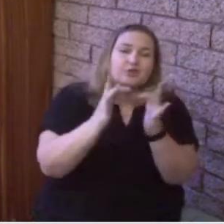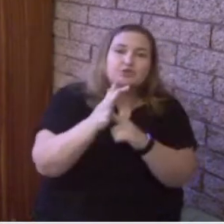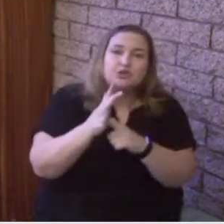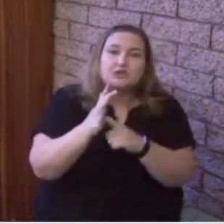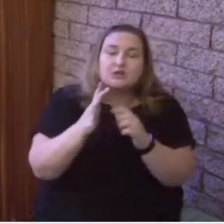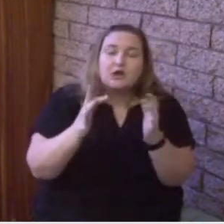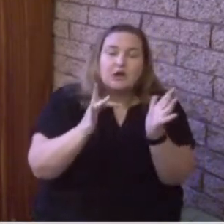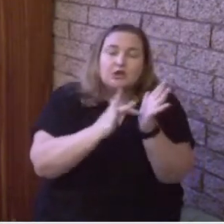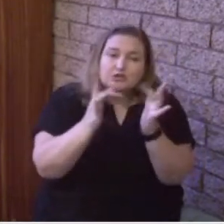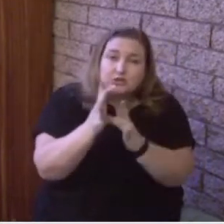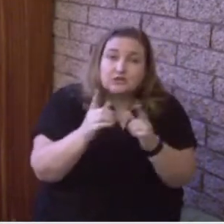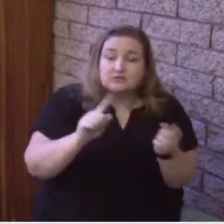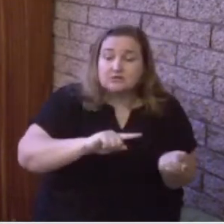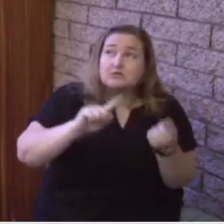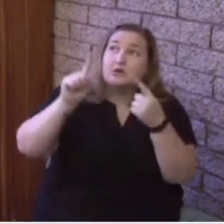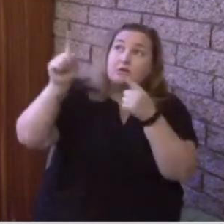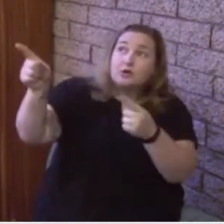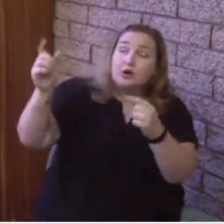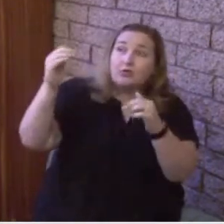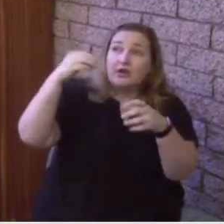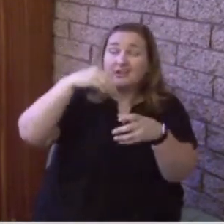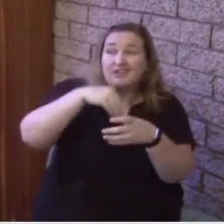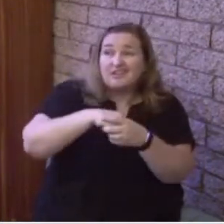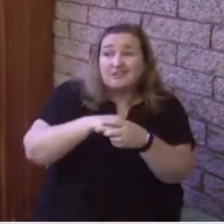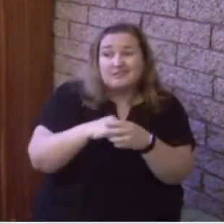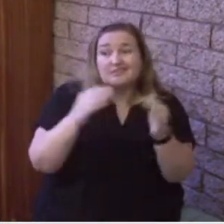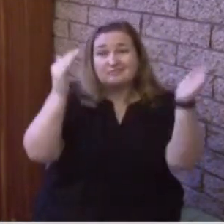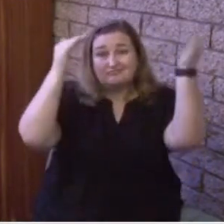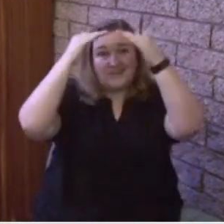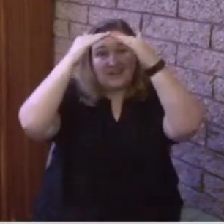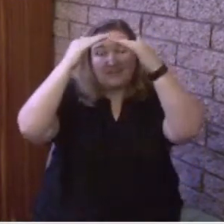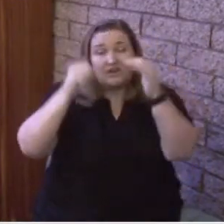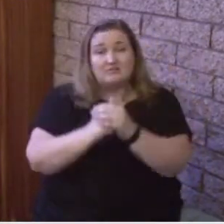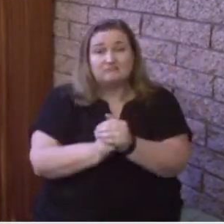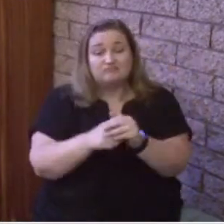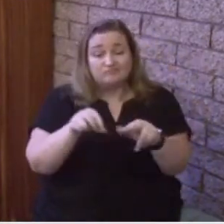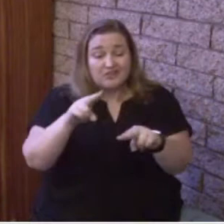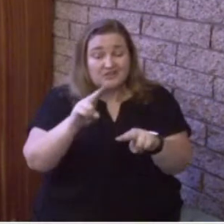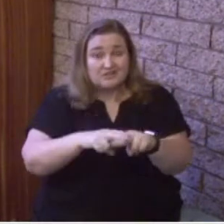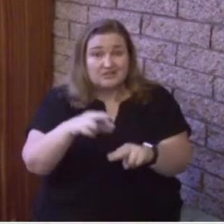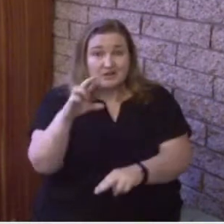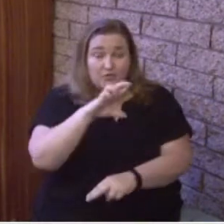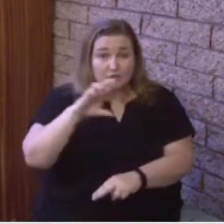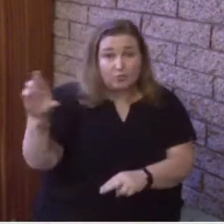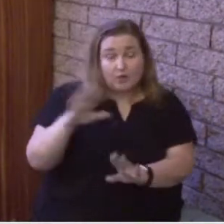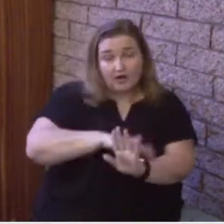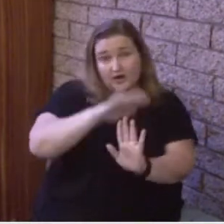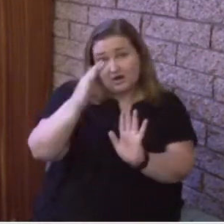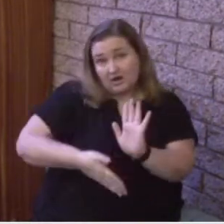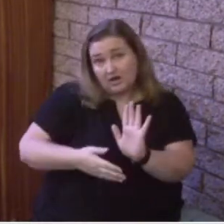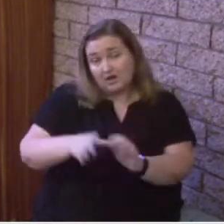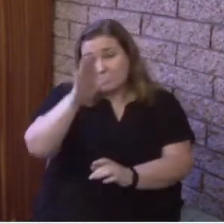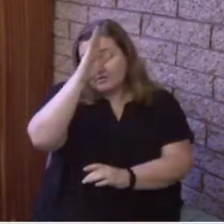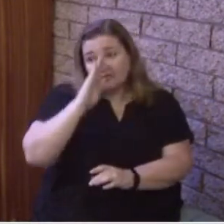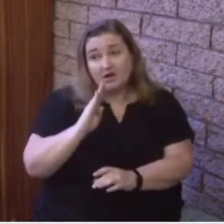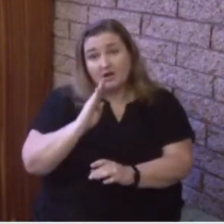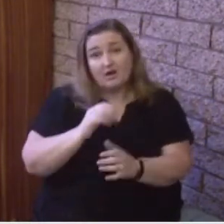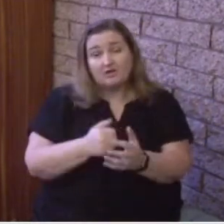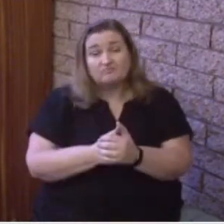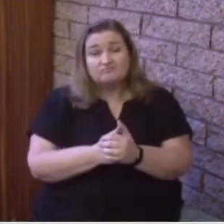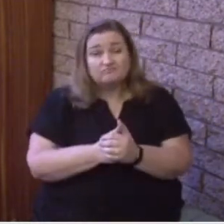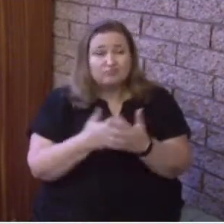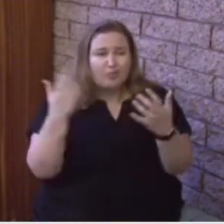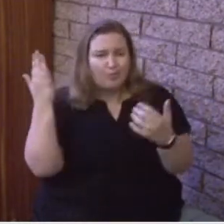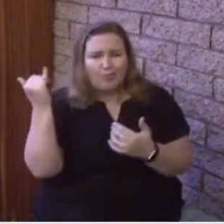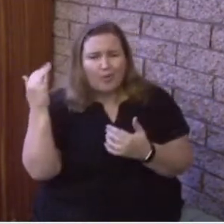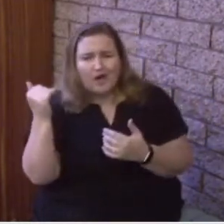could sit at the right hand of God in order to stand for